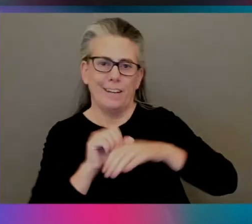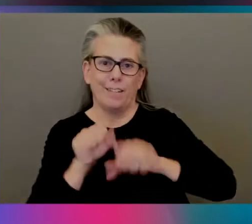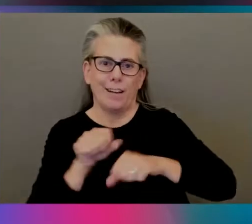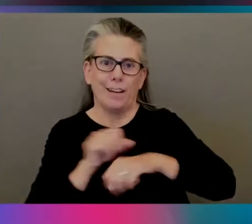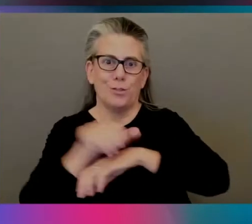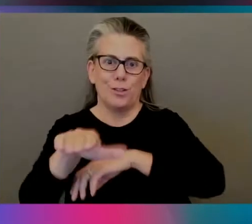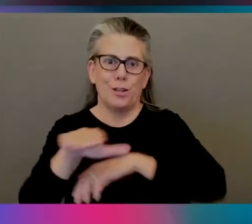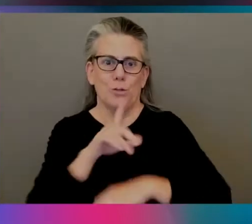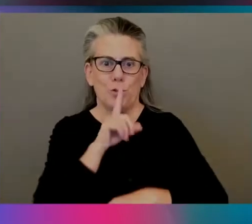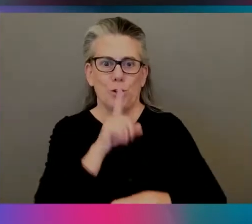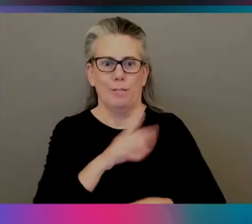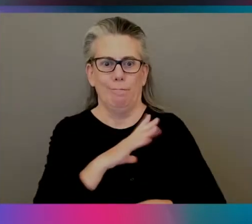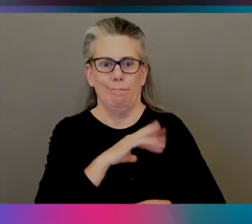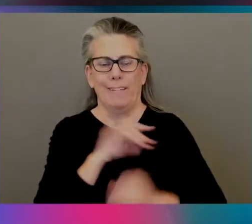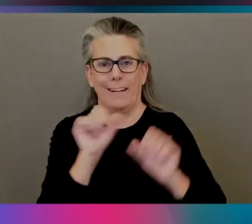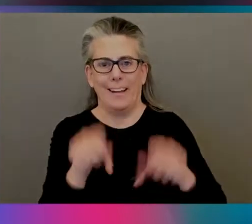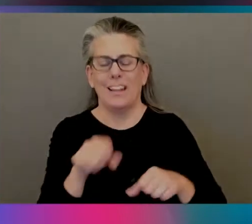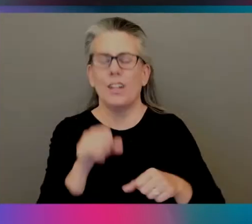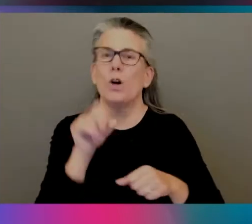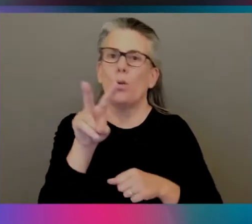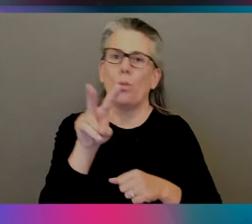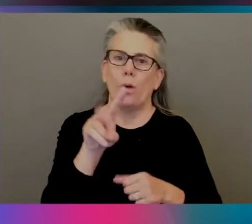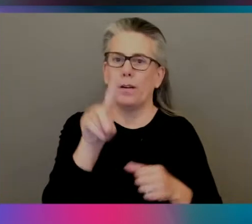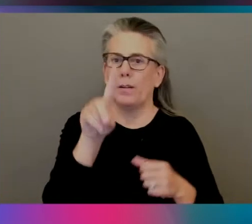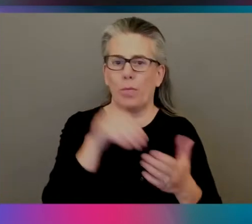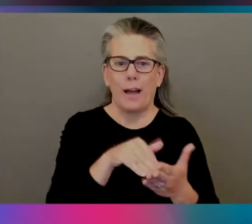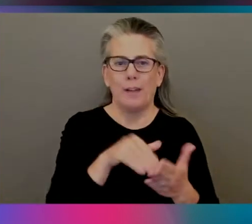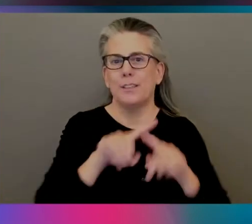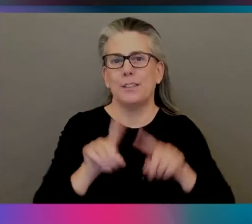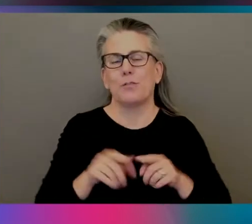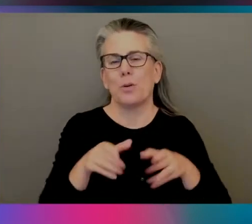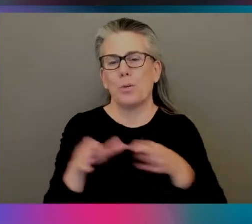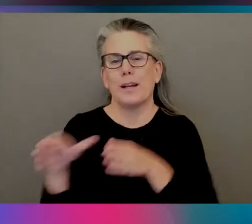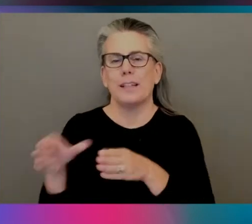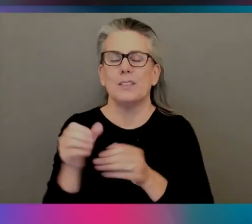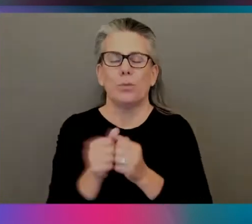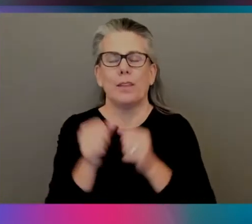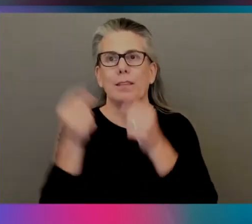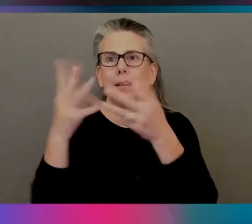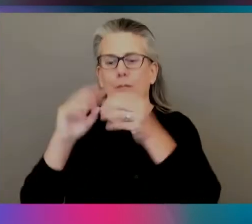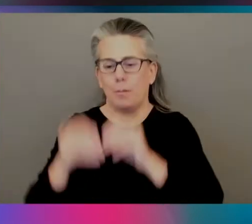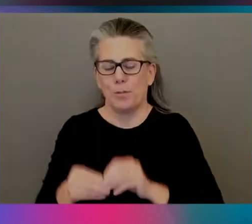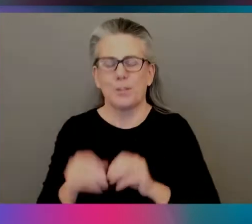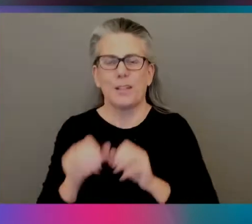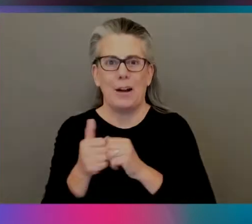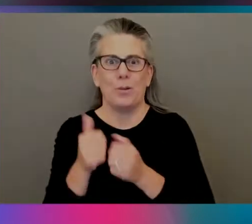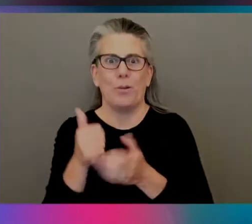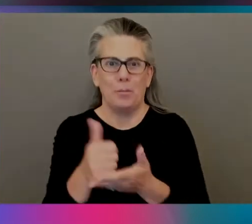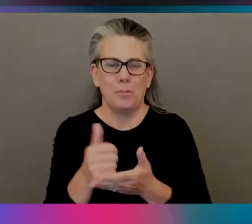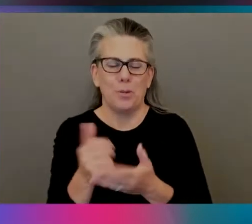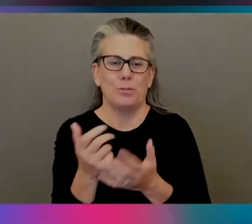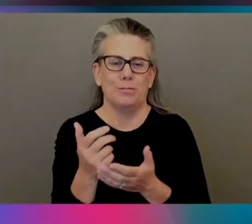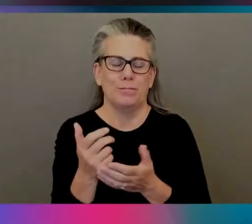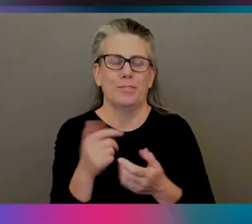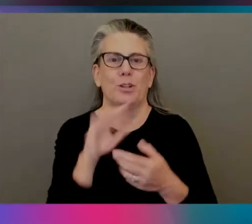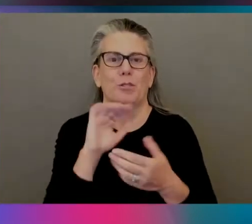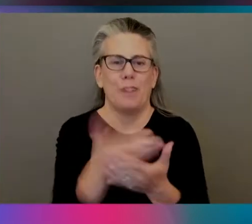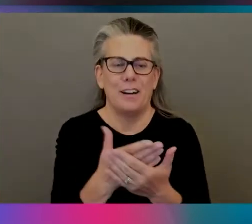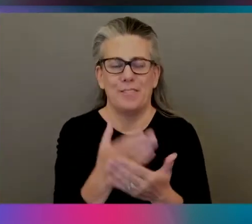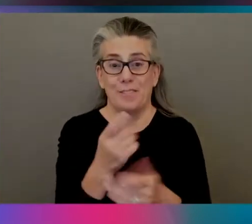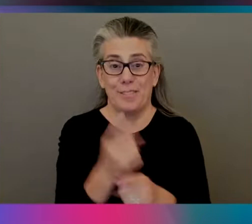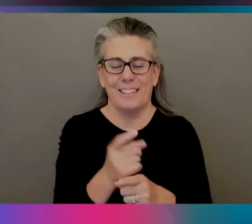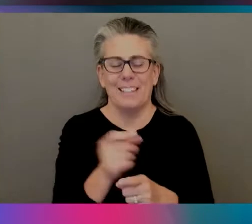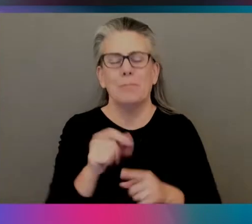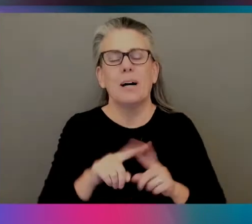Two or three thousand different ways, and a thousand vendors to help you get there. What I'll do is I'll just, I don't want to get to there yet, but we do